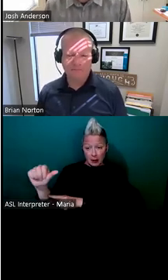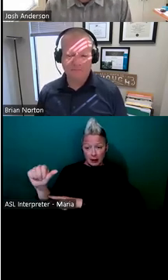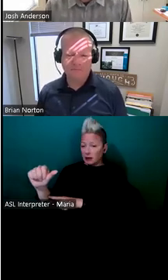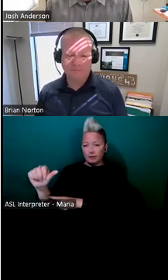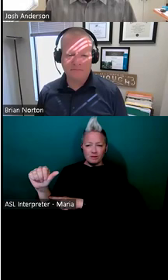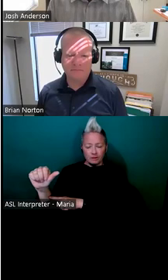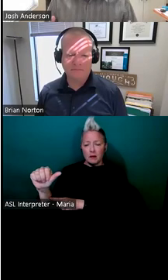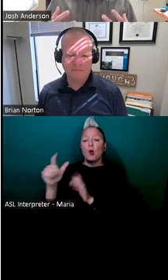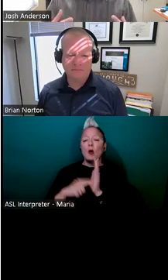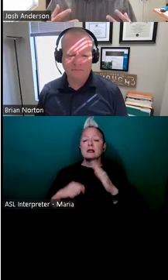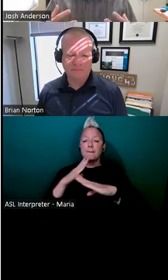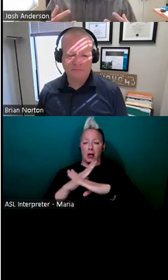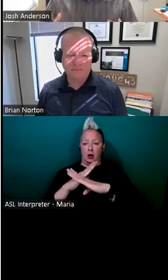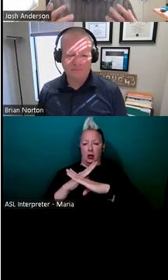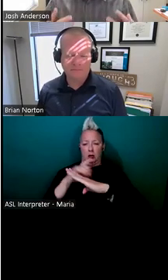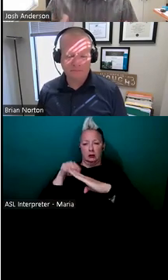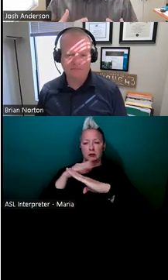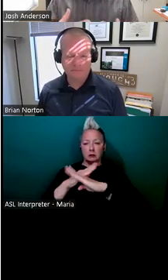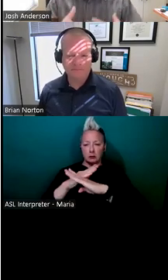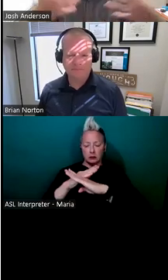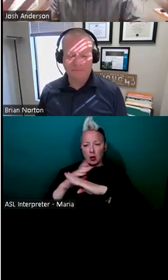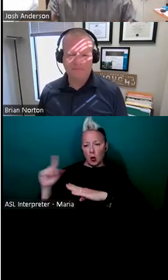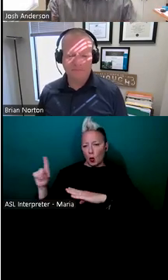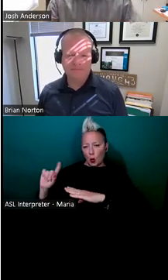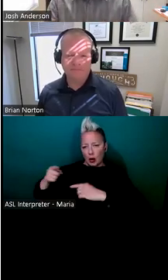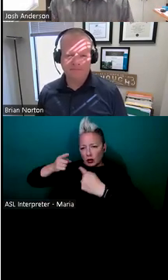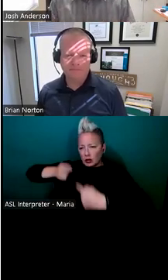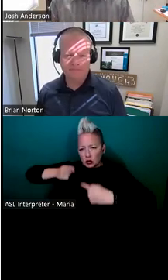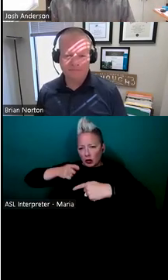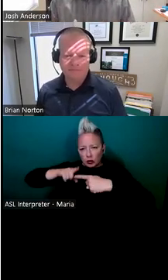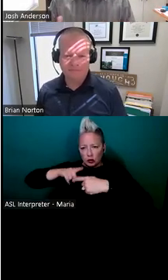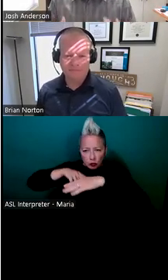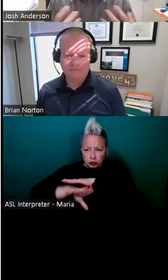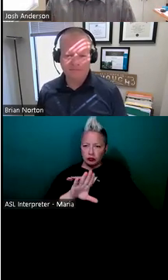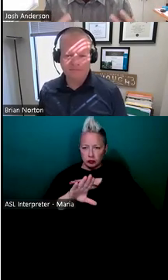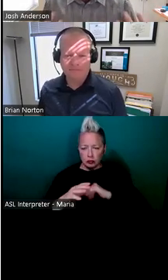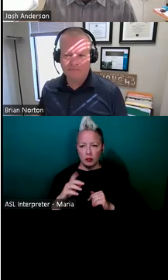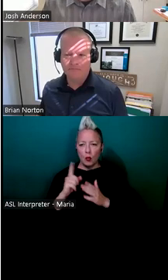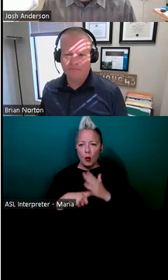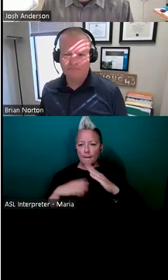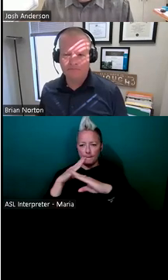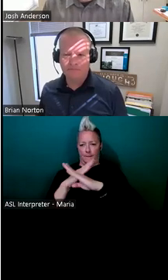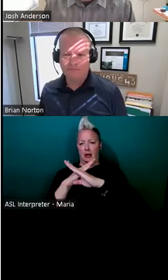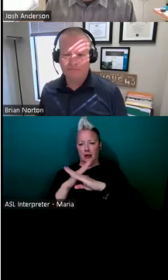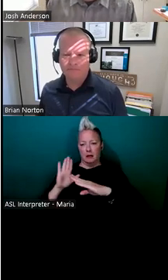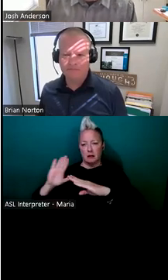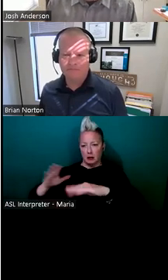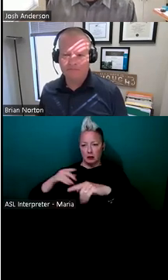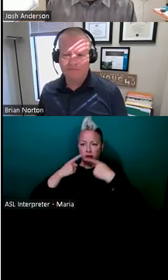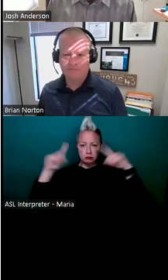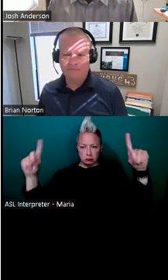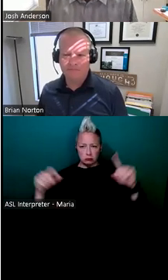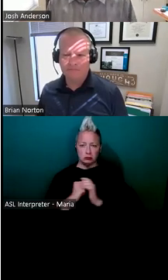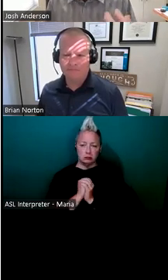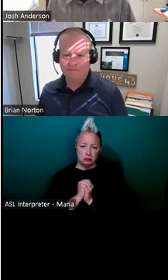barrier? Where does the individual have a problem accessing things? What's keeping them from being successful? And the